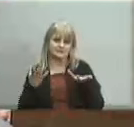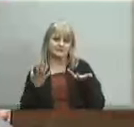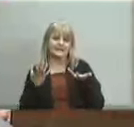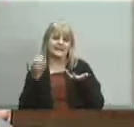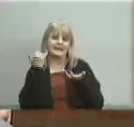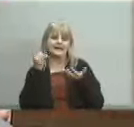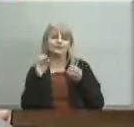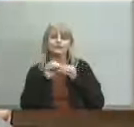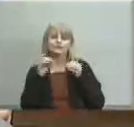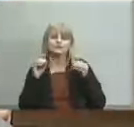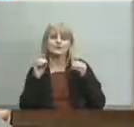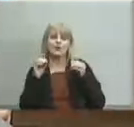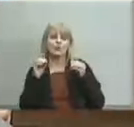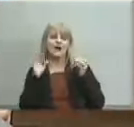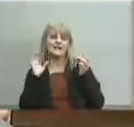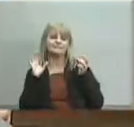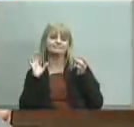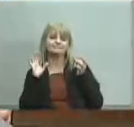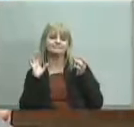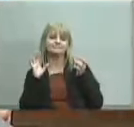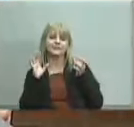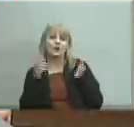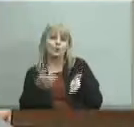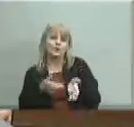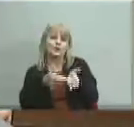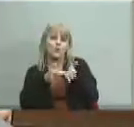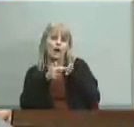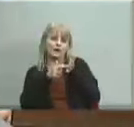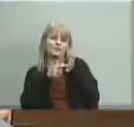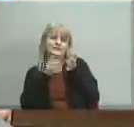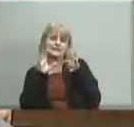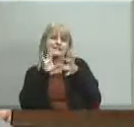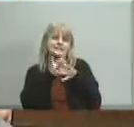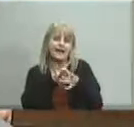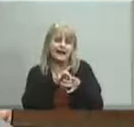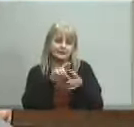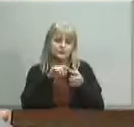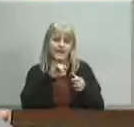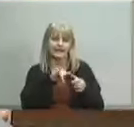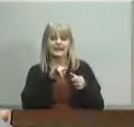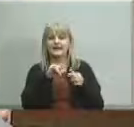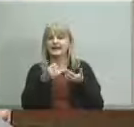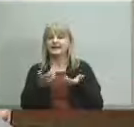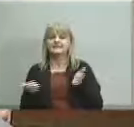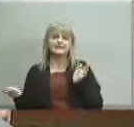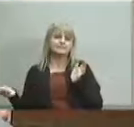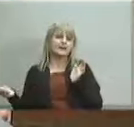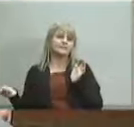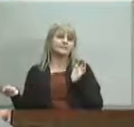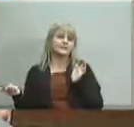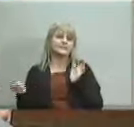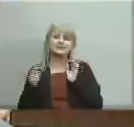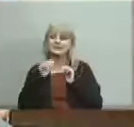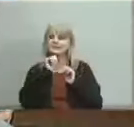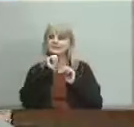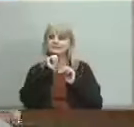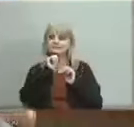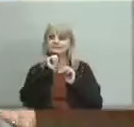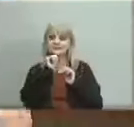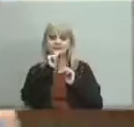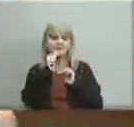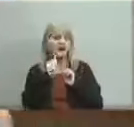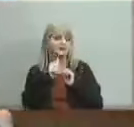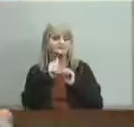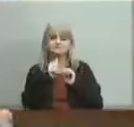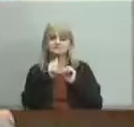attached to such a gift it may well avoid being considered an illegal mixing of specific religion with tax supported